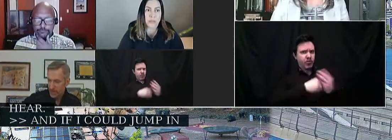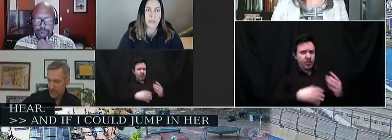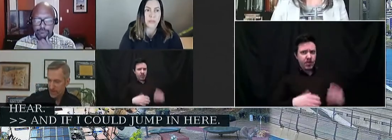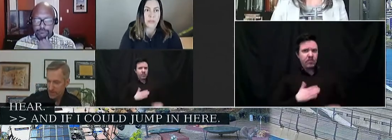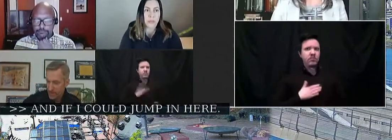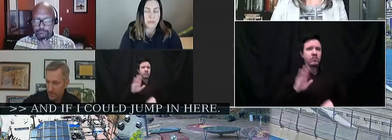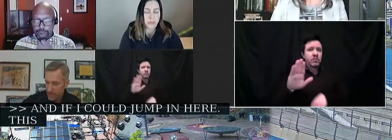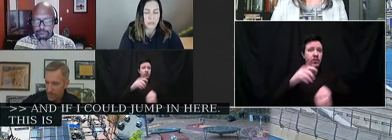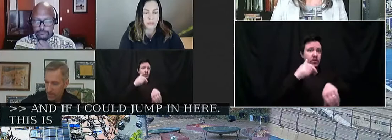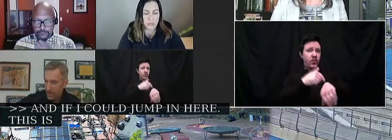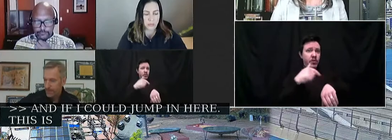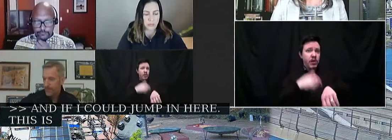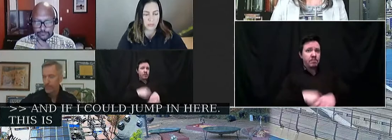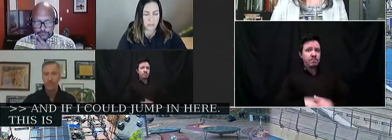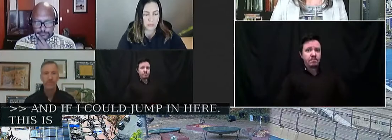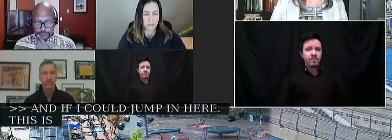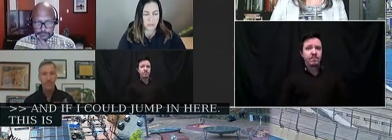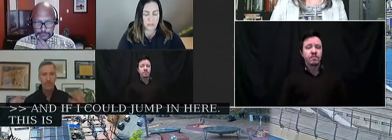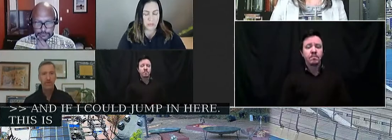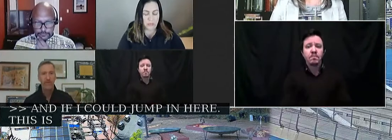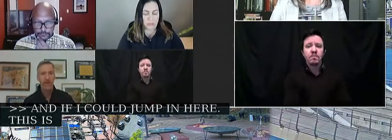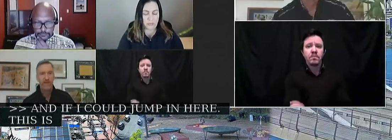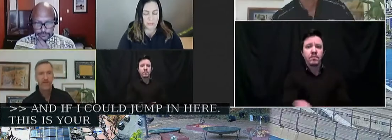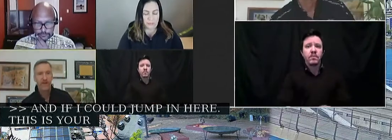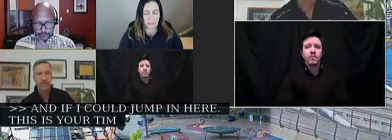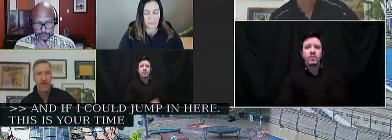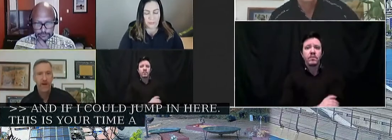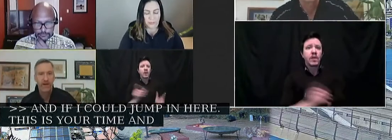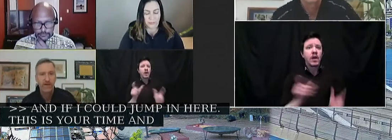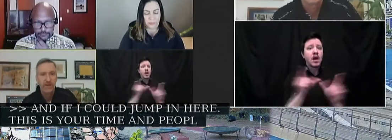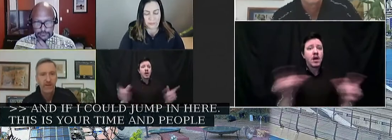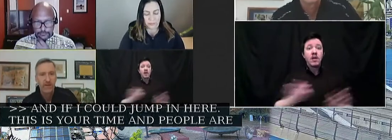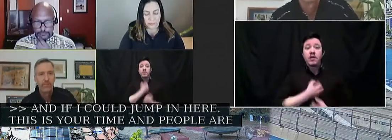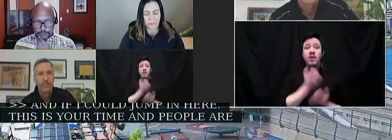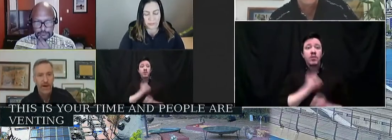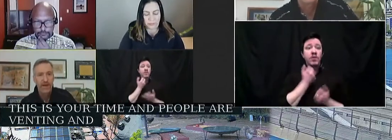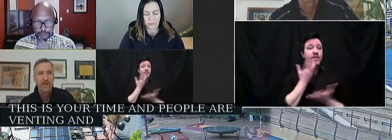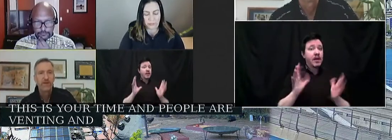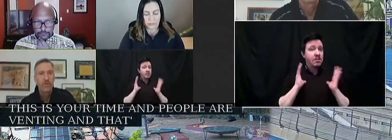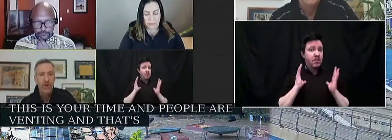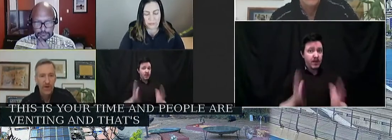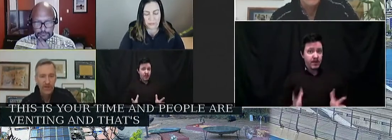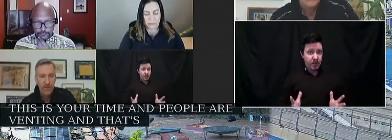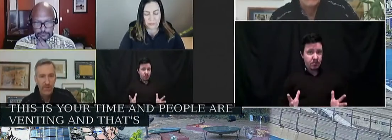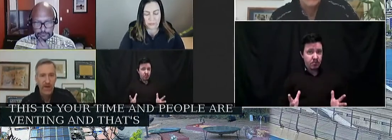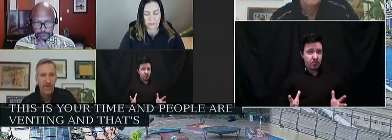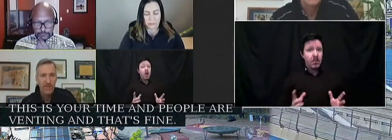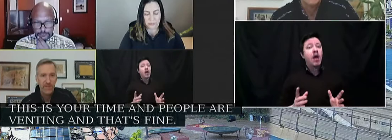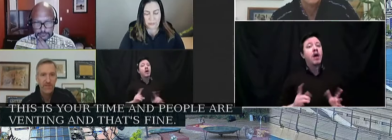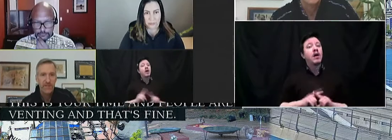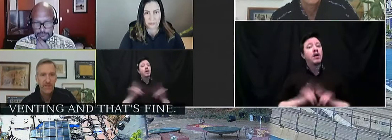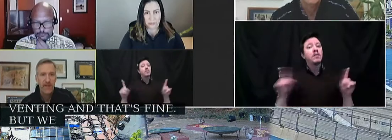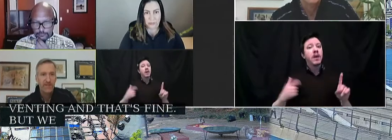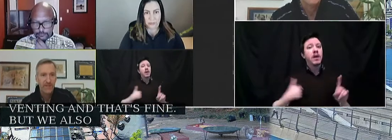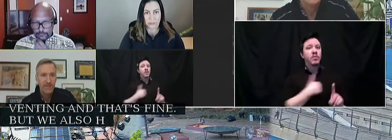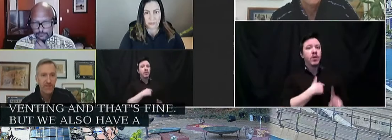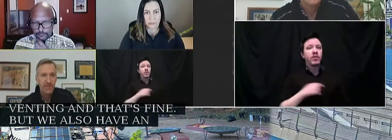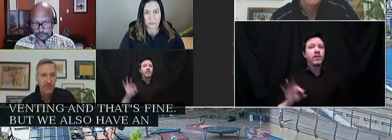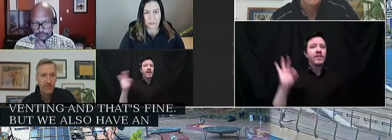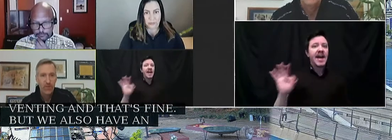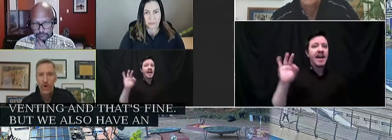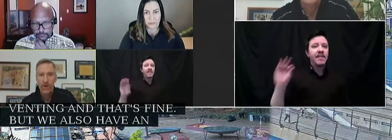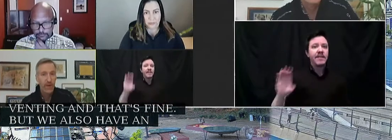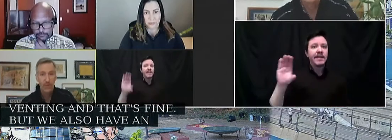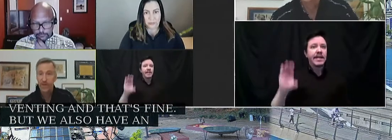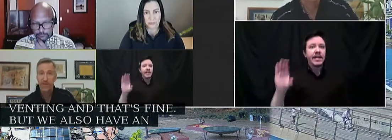time and people are vetting and that's fine. But we also have an FCC license.